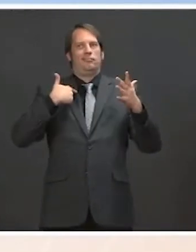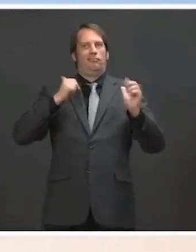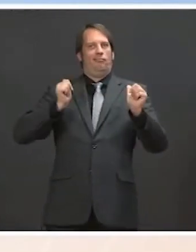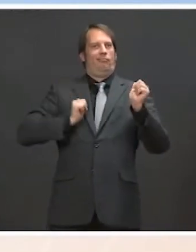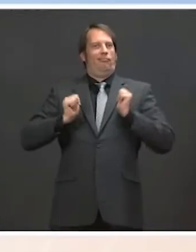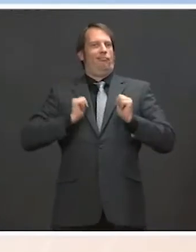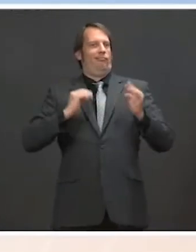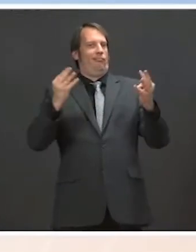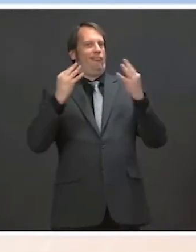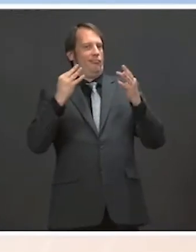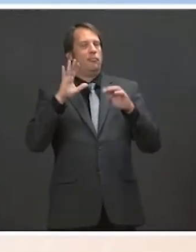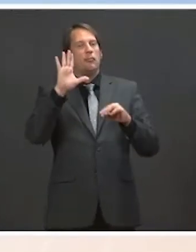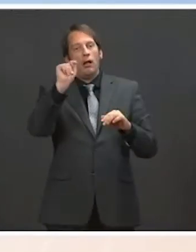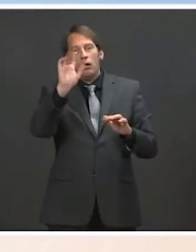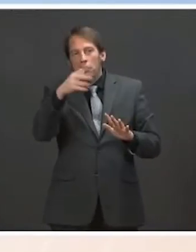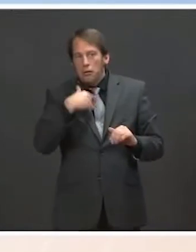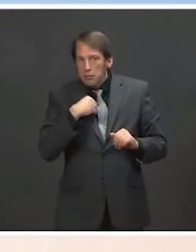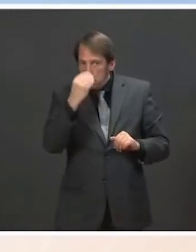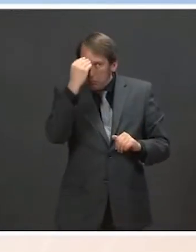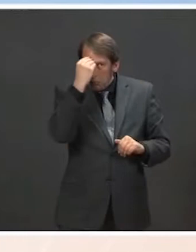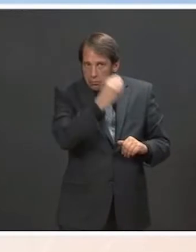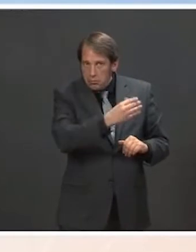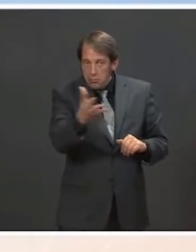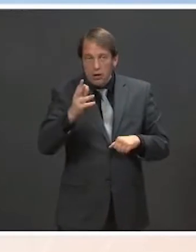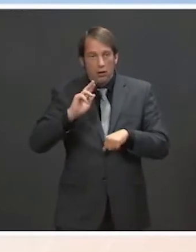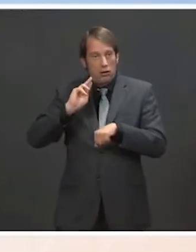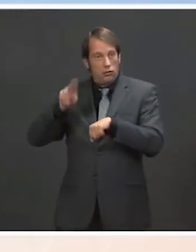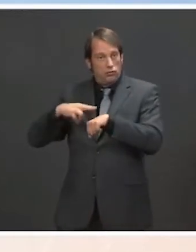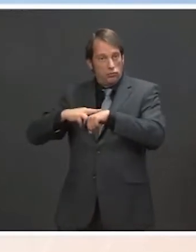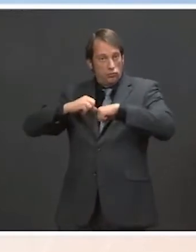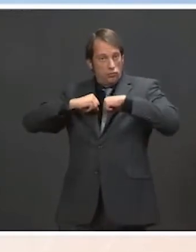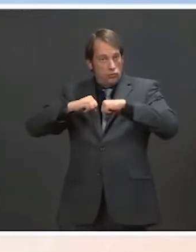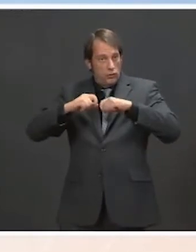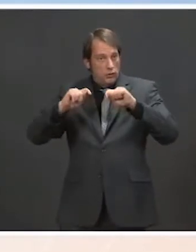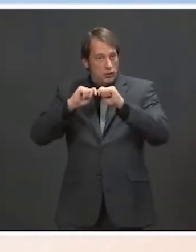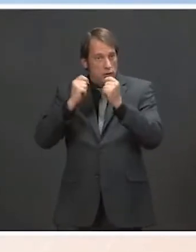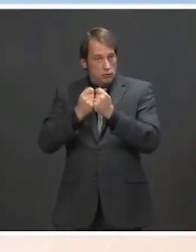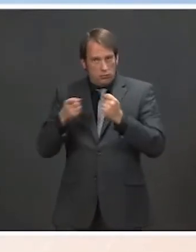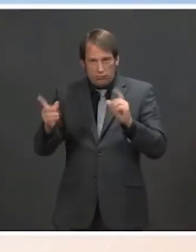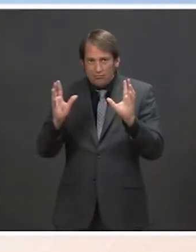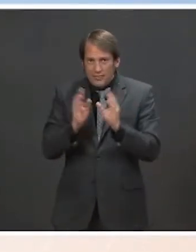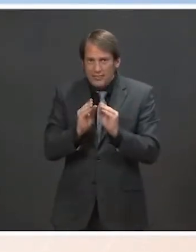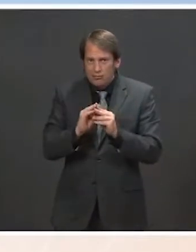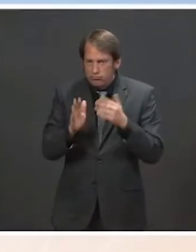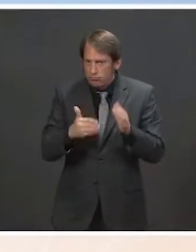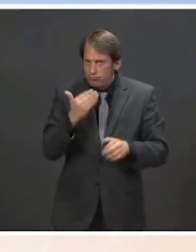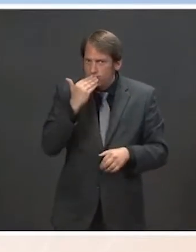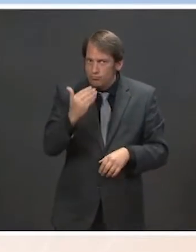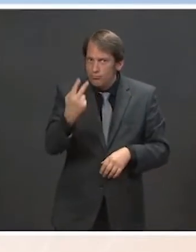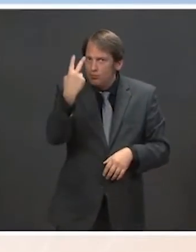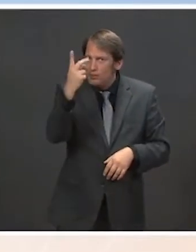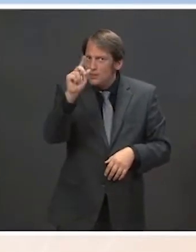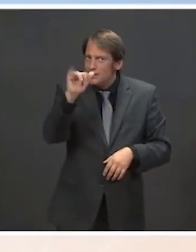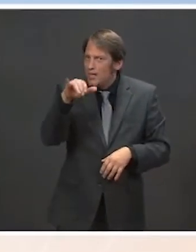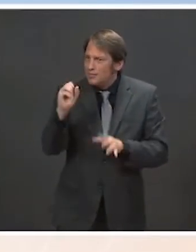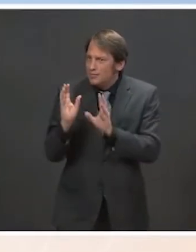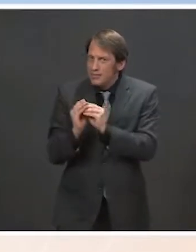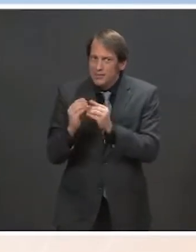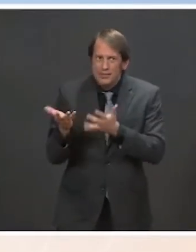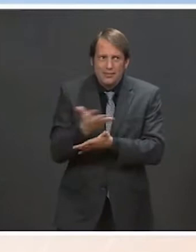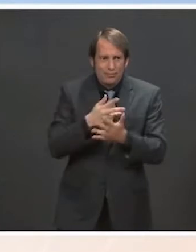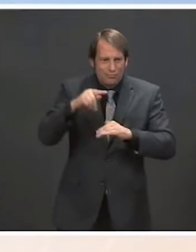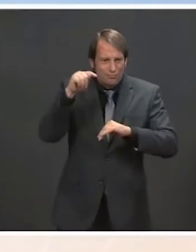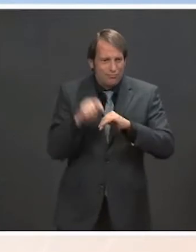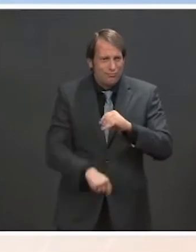national security team that it was a substantive meeting. It was a two-day meeting. They covered a range of issues from our concerns